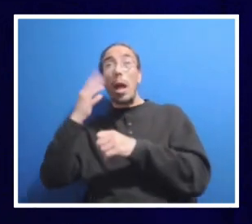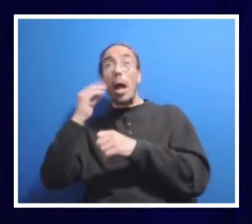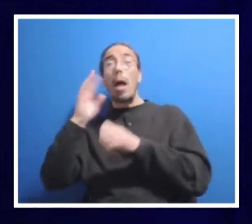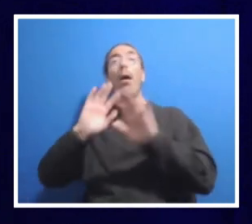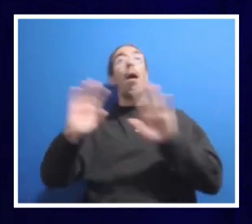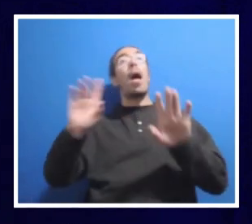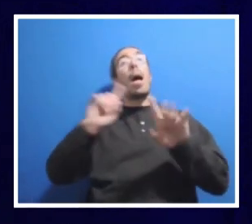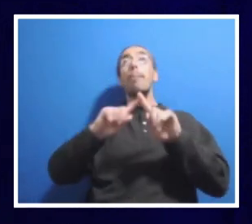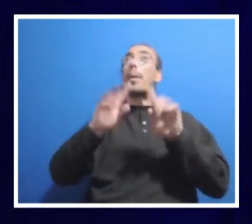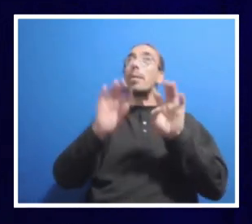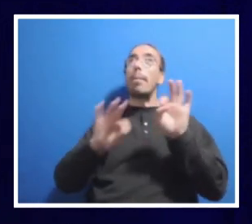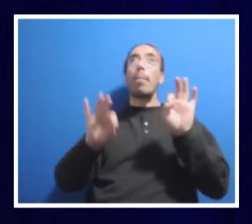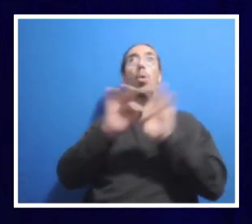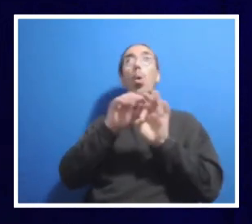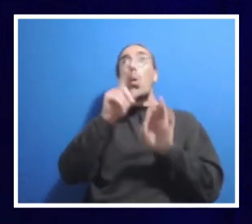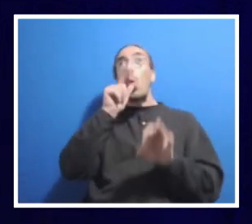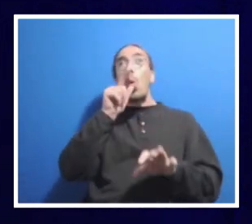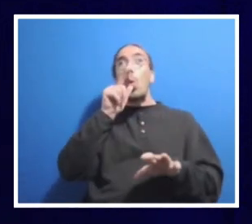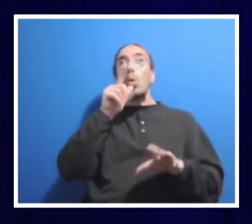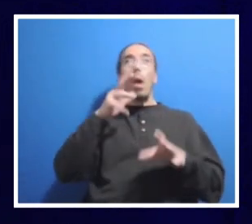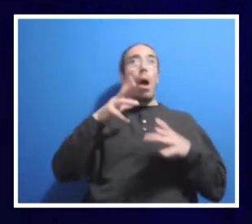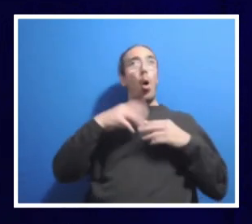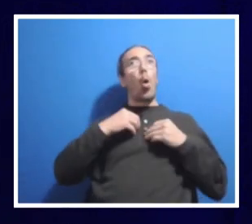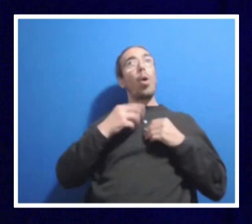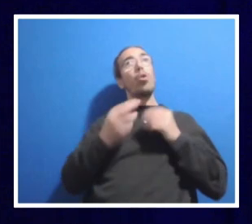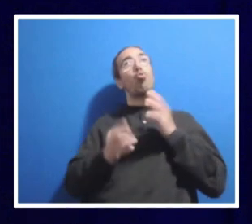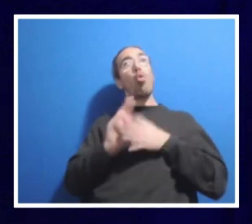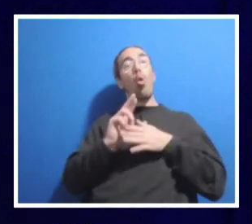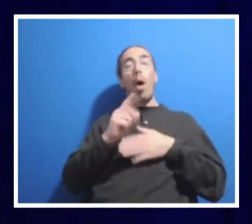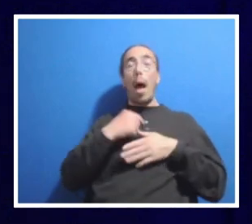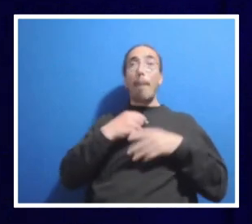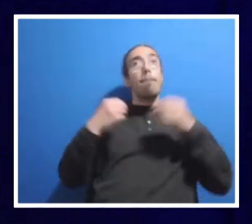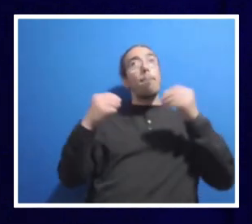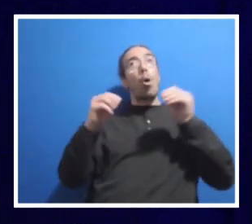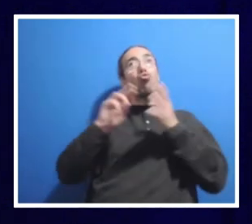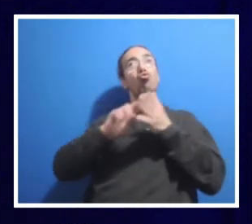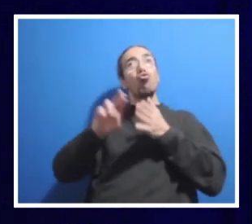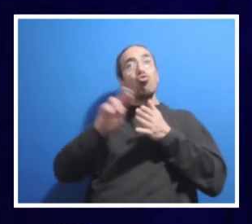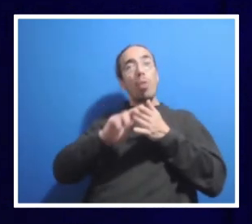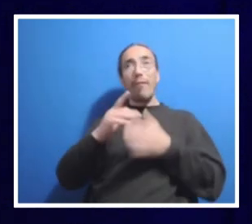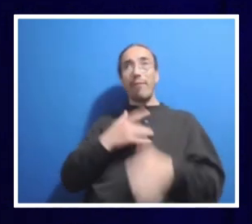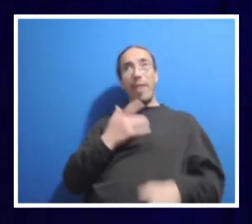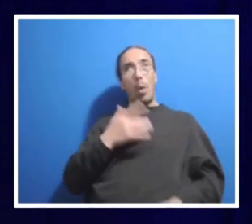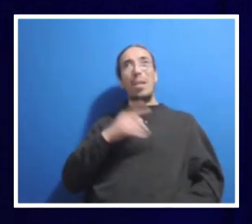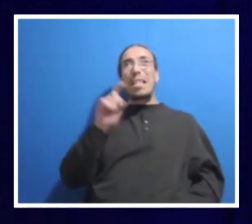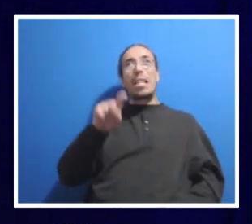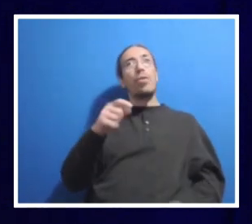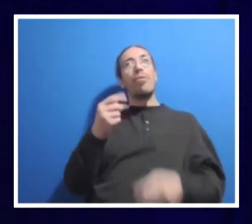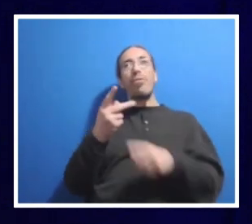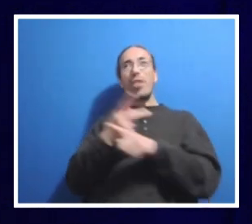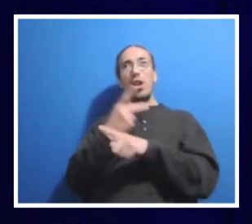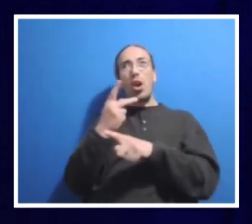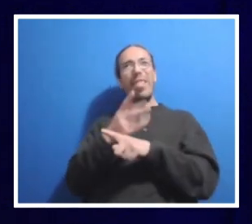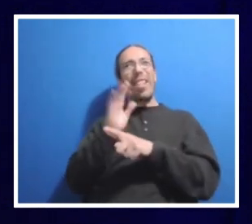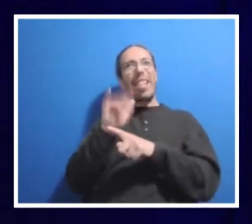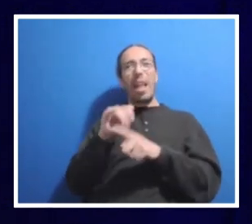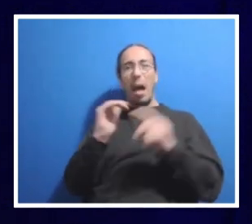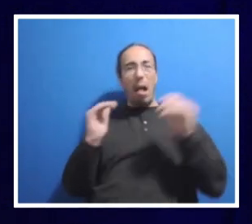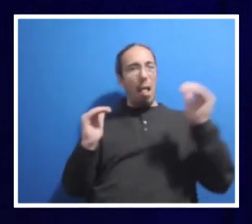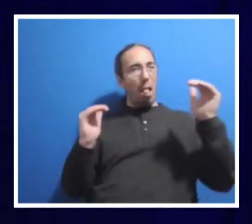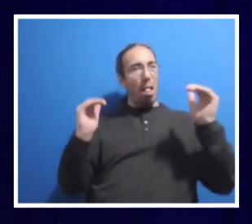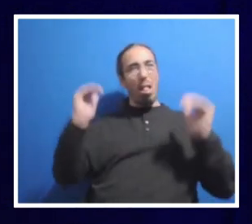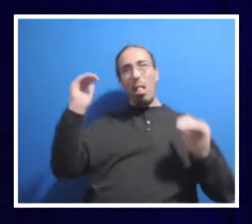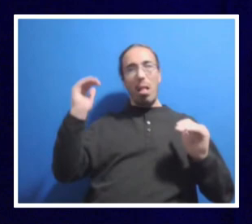controlling for everything else. I am a market researcher after all. I felt that we needed to address this inequity. I will also tell you